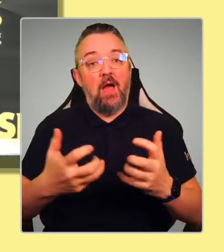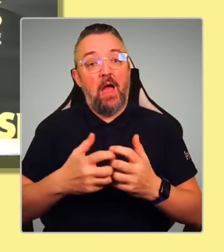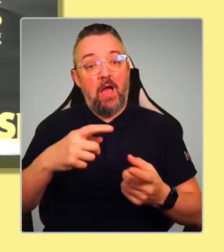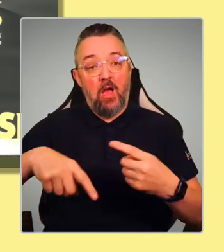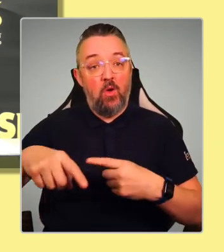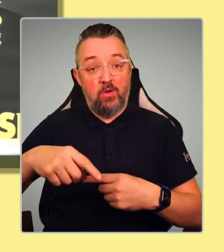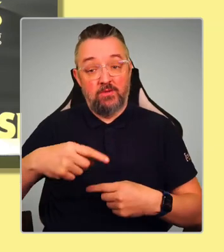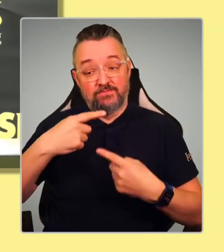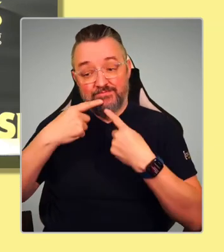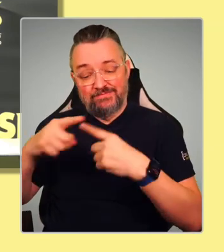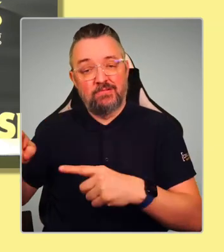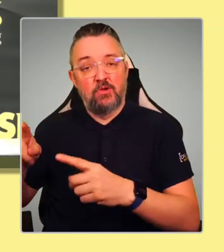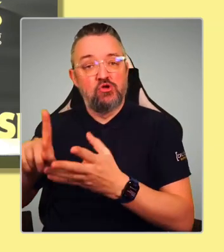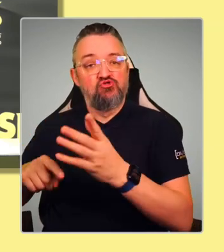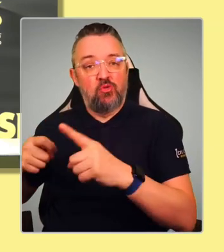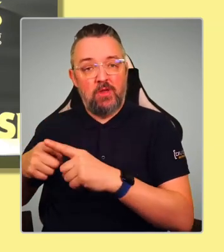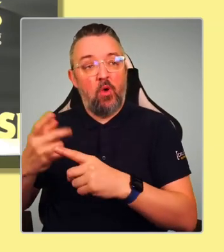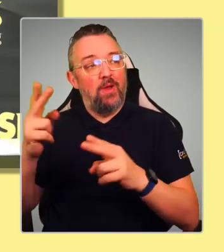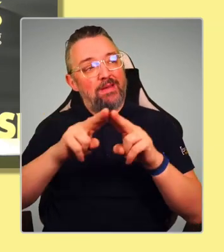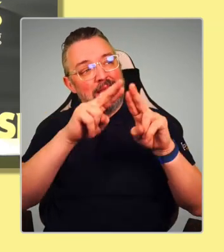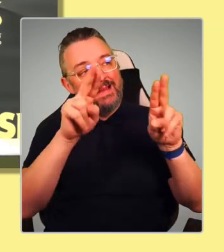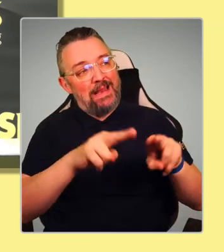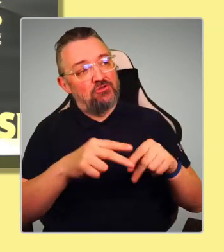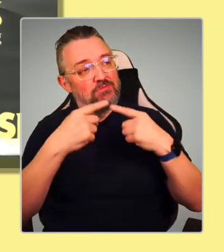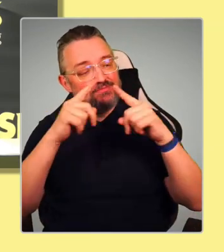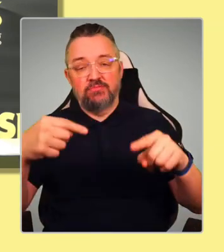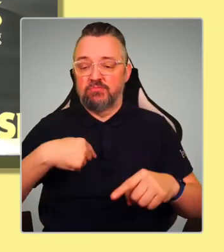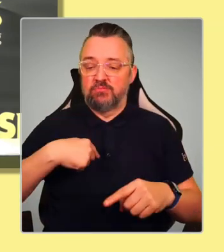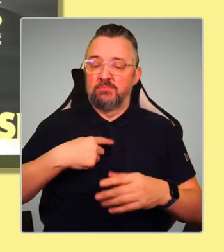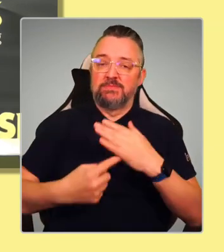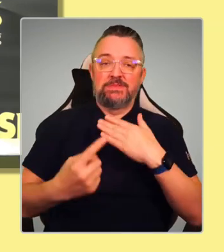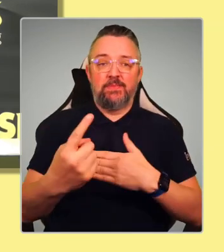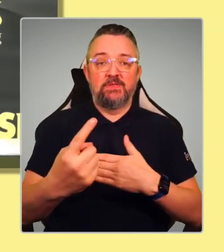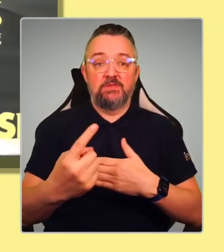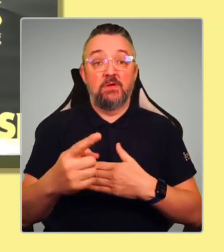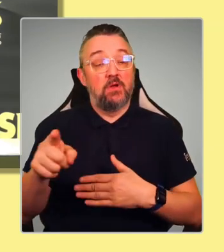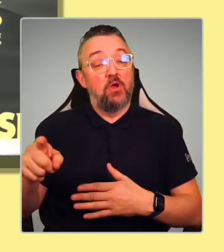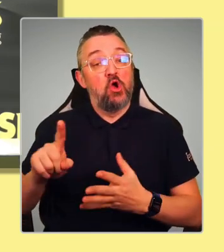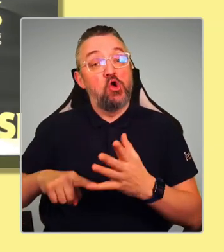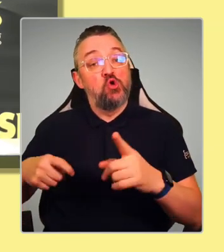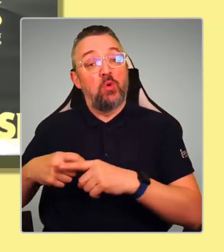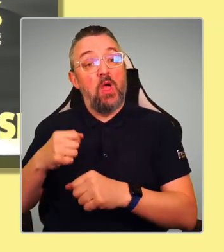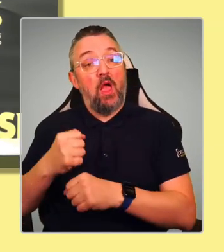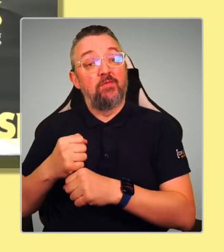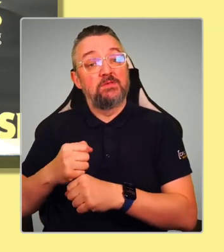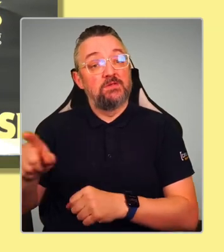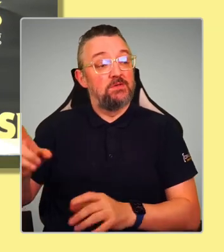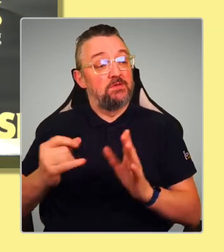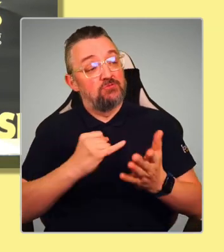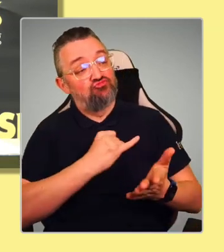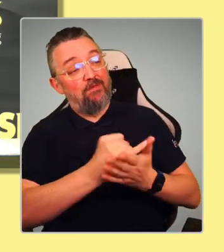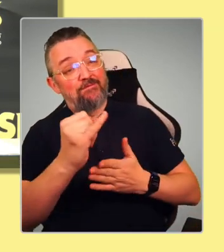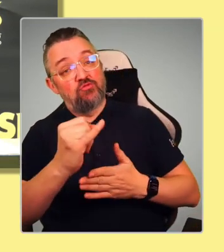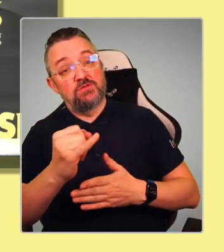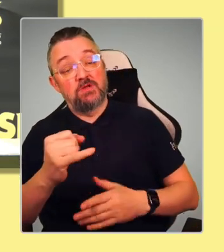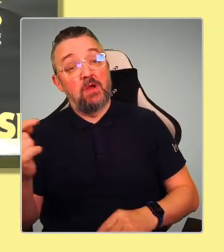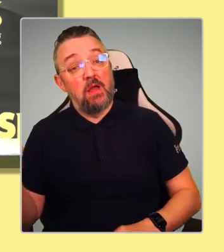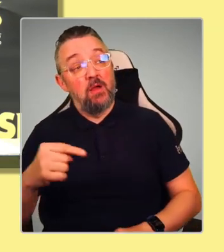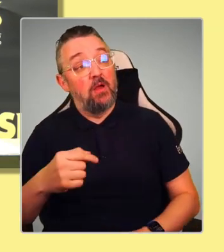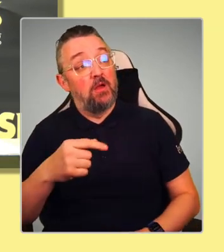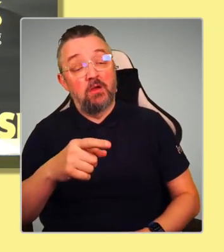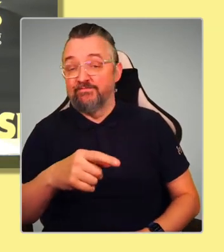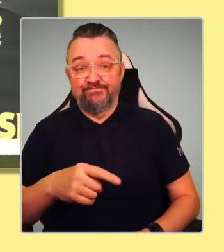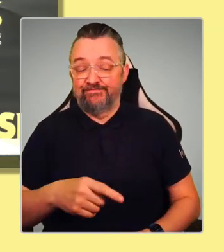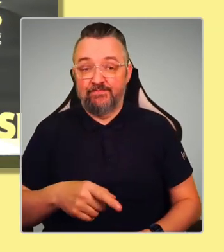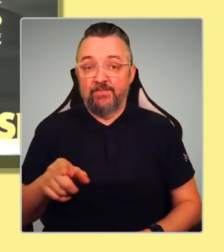international community. And I don't think there's a question of the UK government not coming to the table. I think they will. They may need, you know,